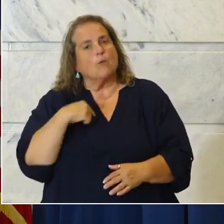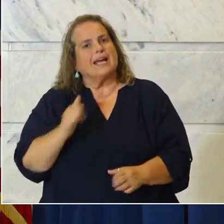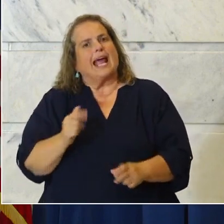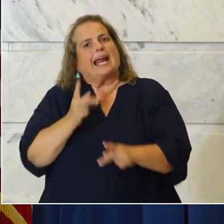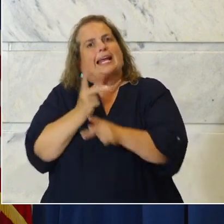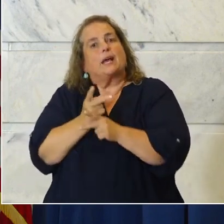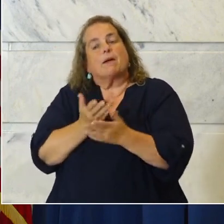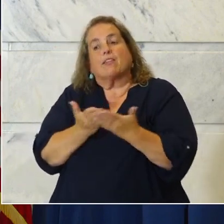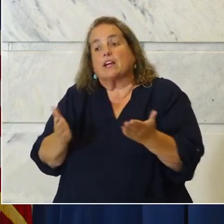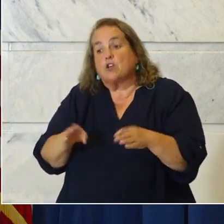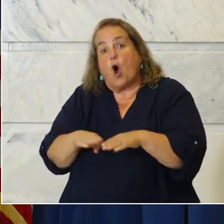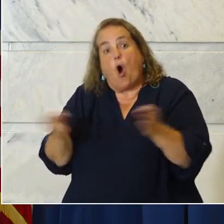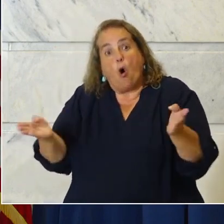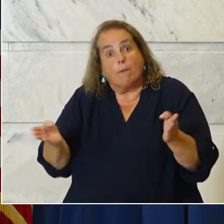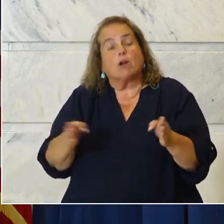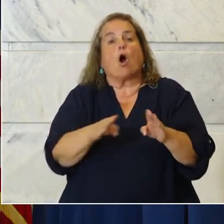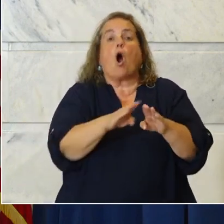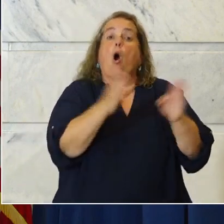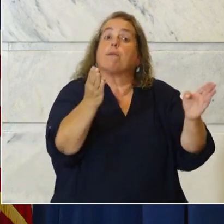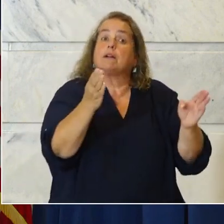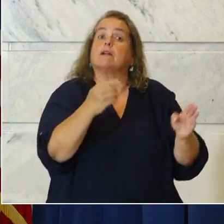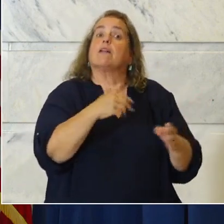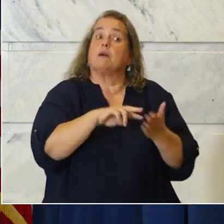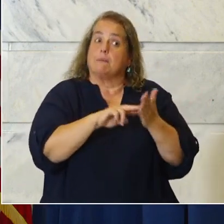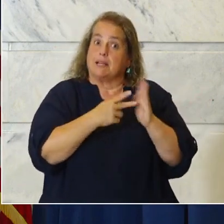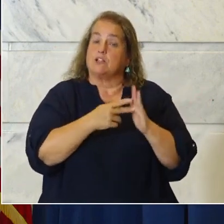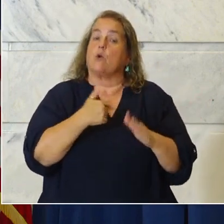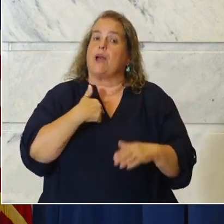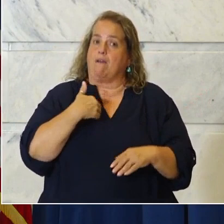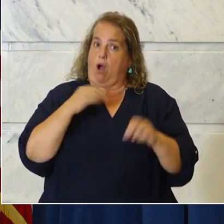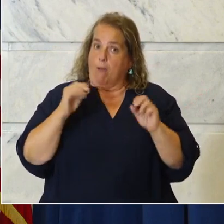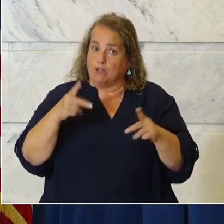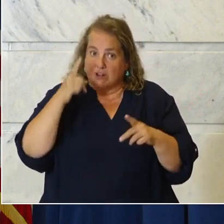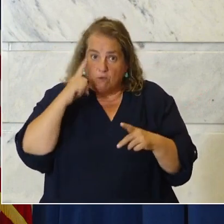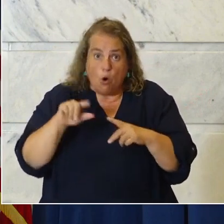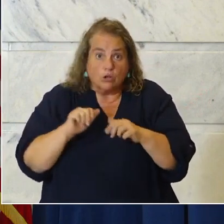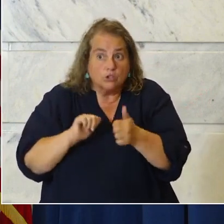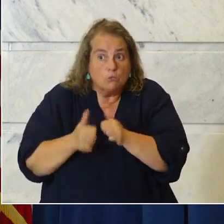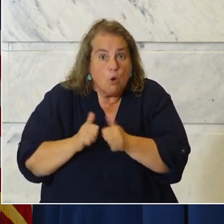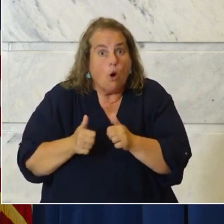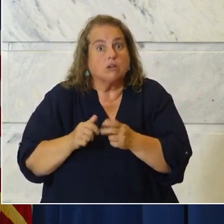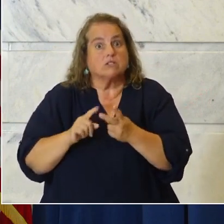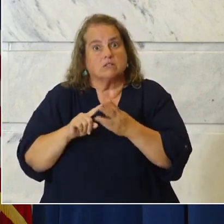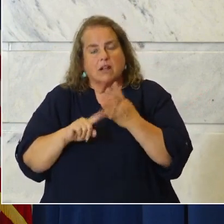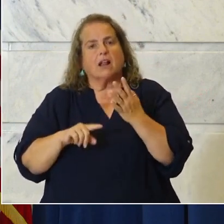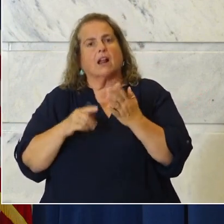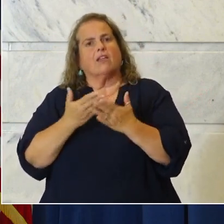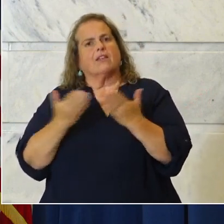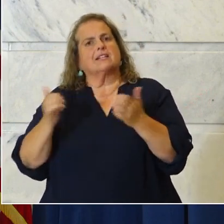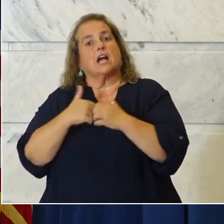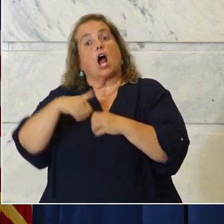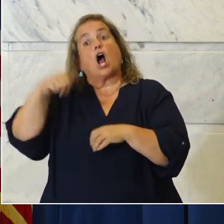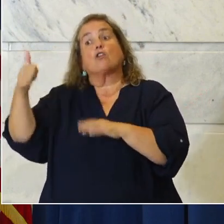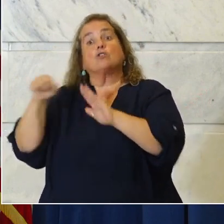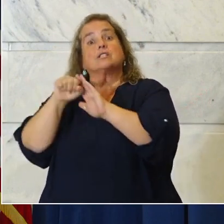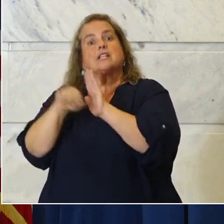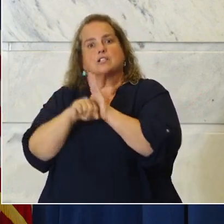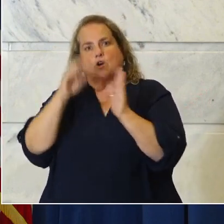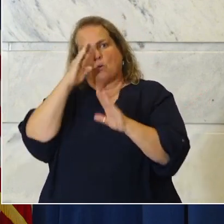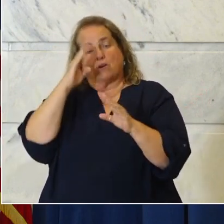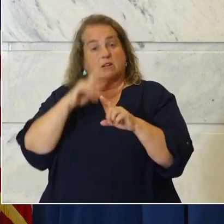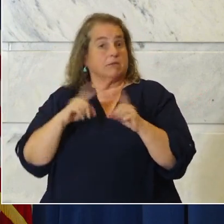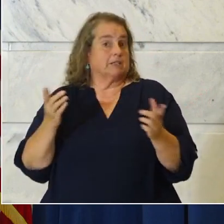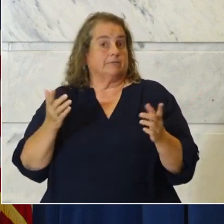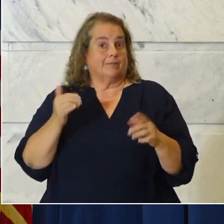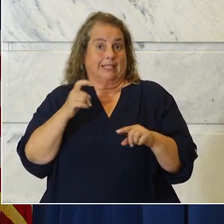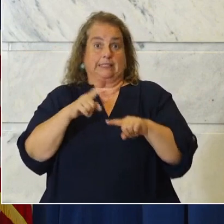opened up open. And if we do it, I think we've got a shot at sports that other states are worried about right now. But it's on us.